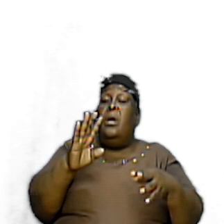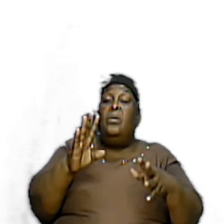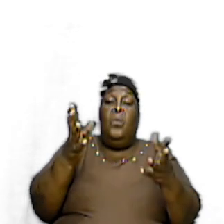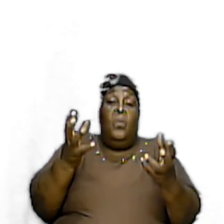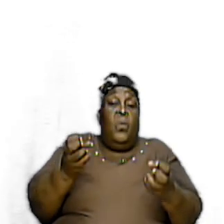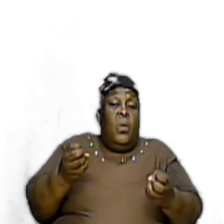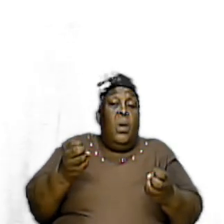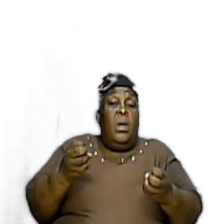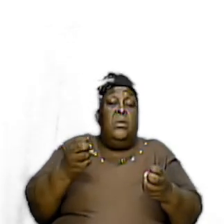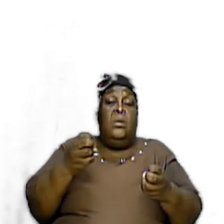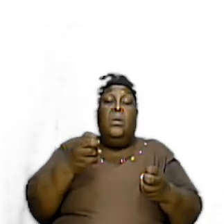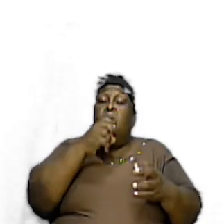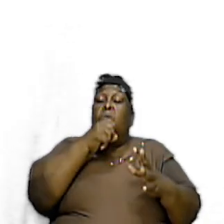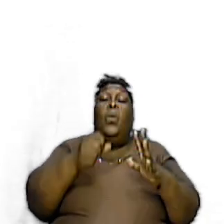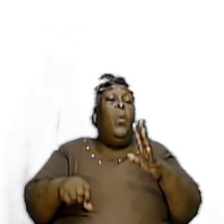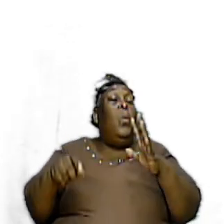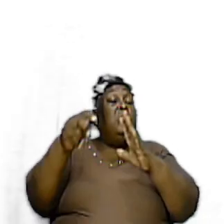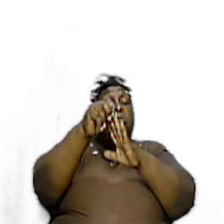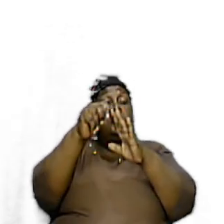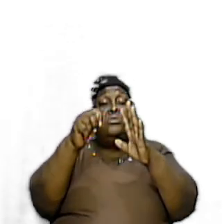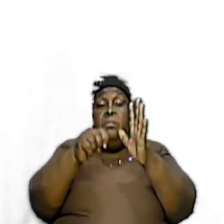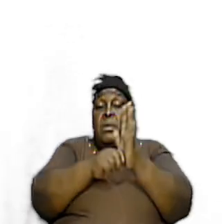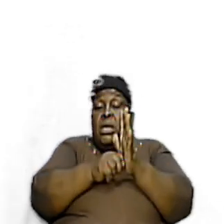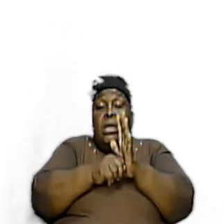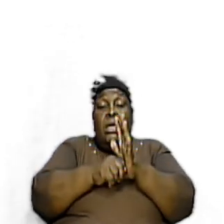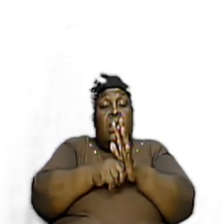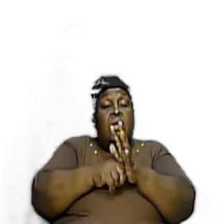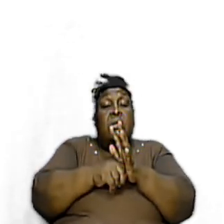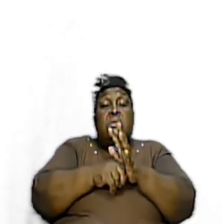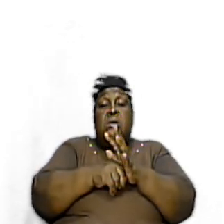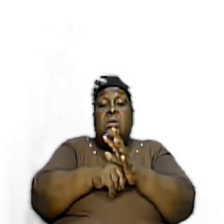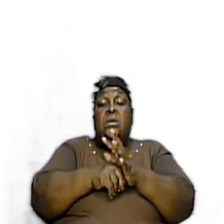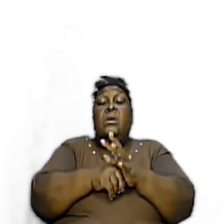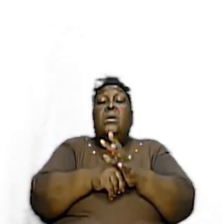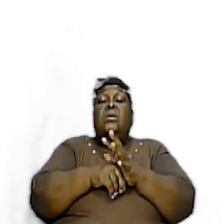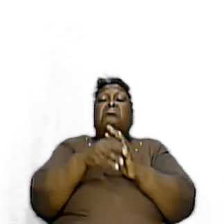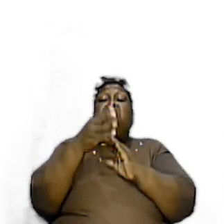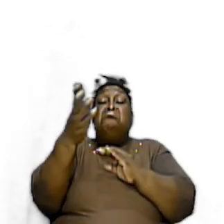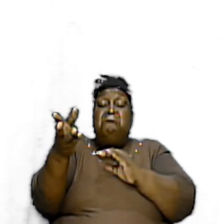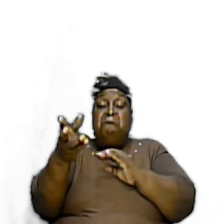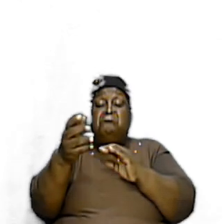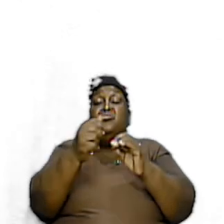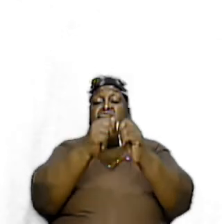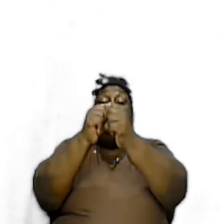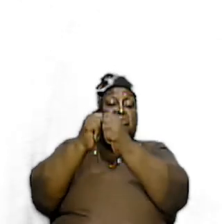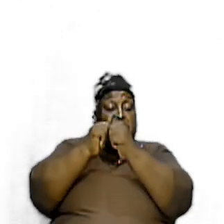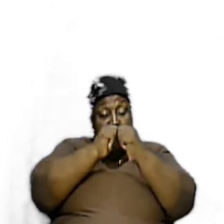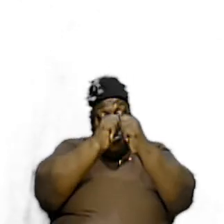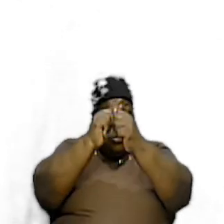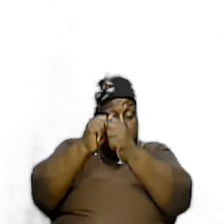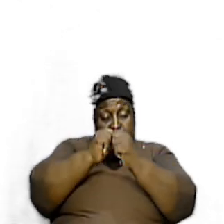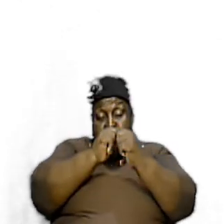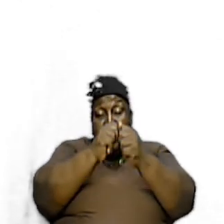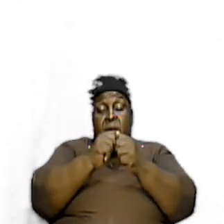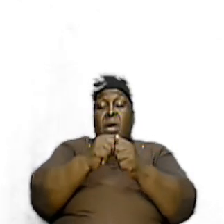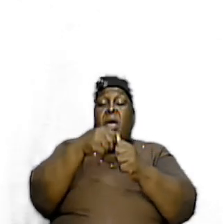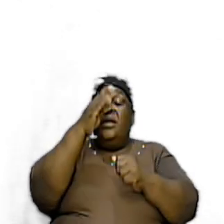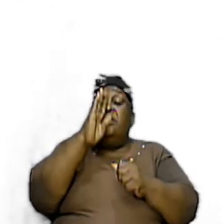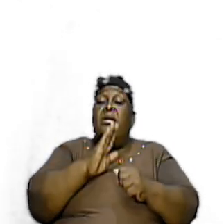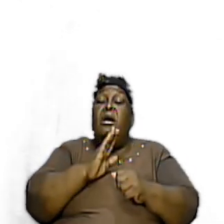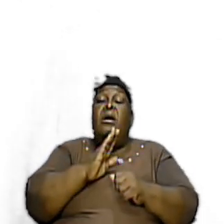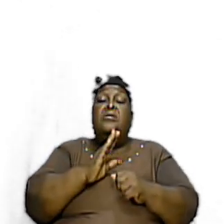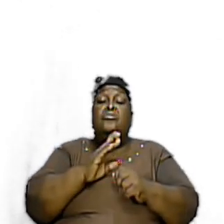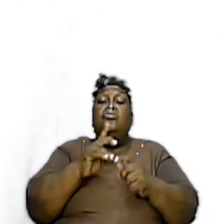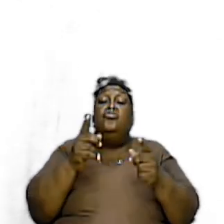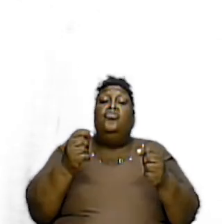were Together Even If They Felt Away About This And That And we See how God Treated With Those Who Felt Away And decide To